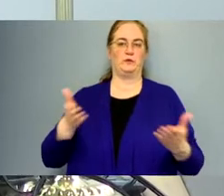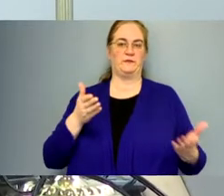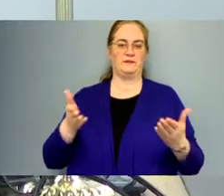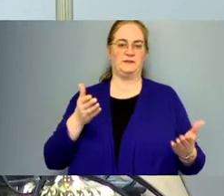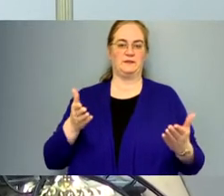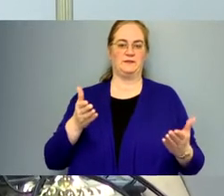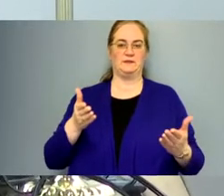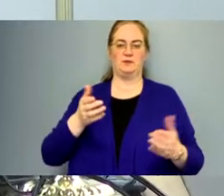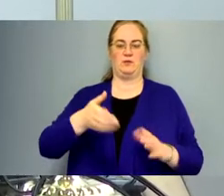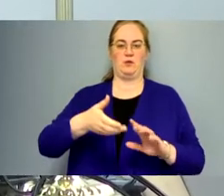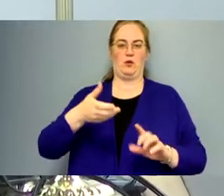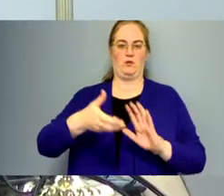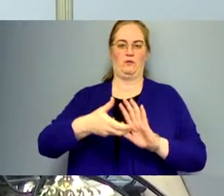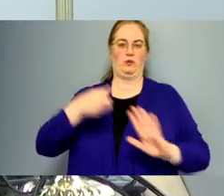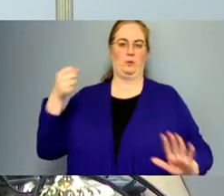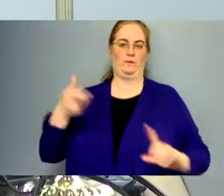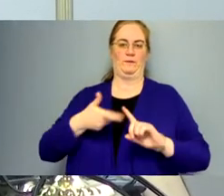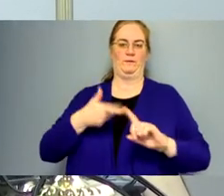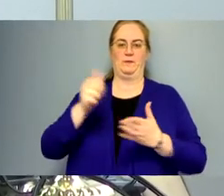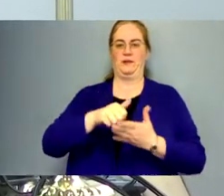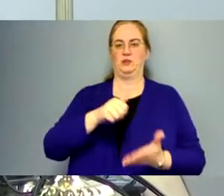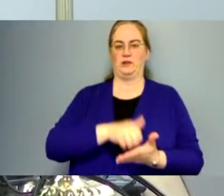that will be removed from the agenda.